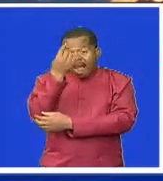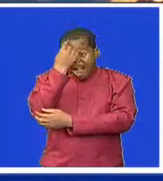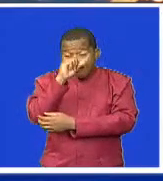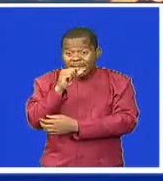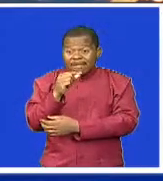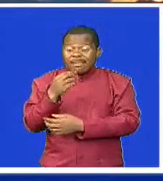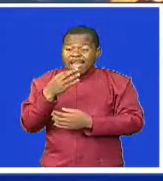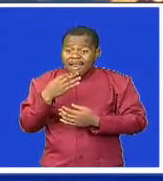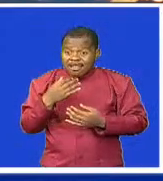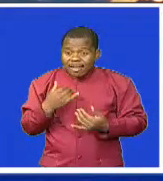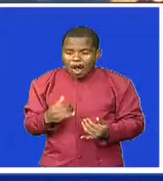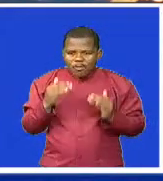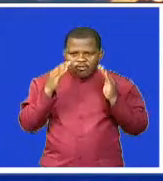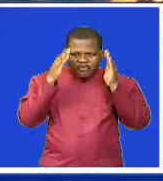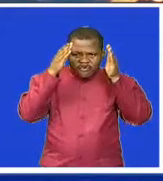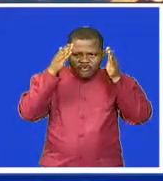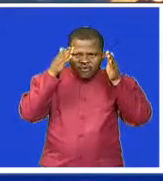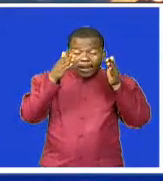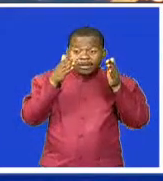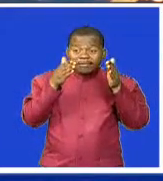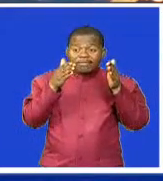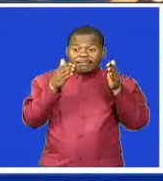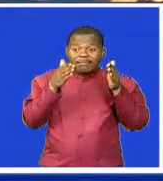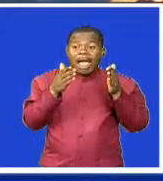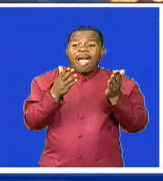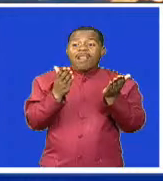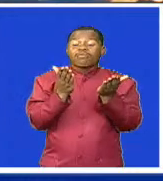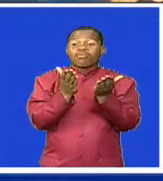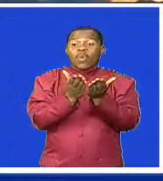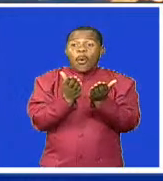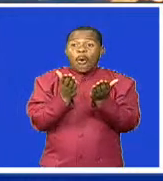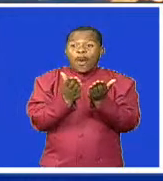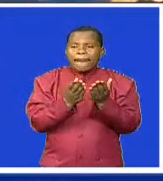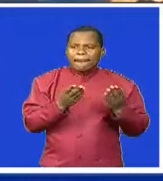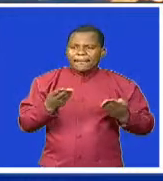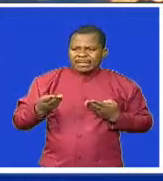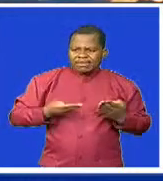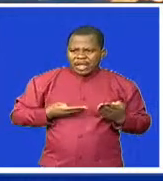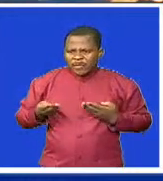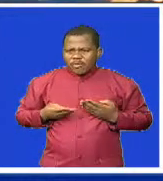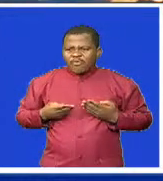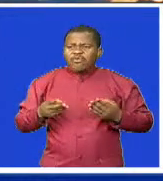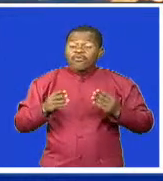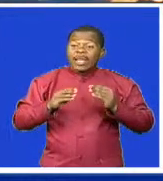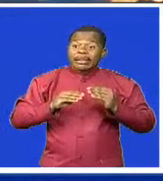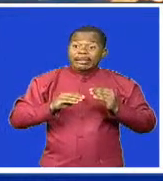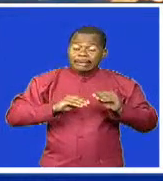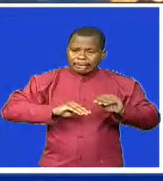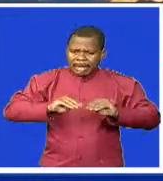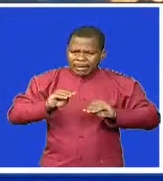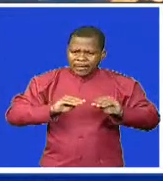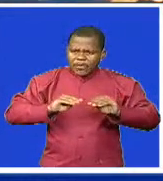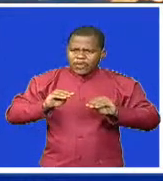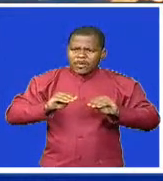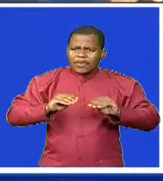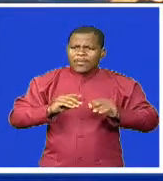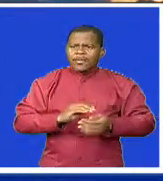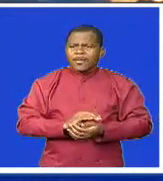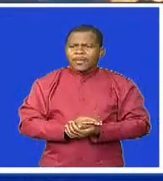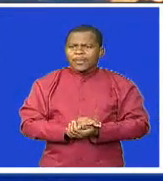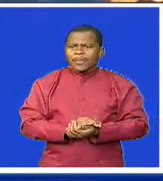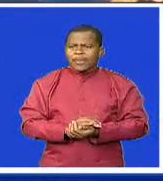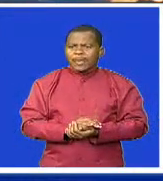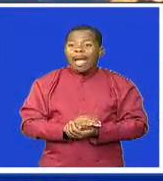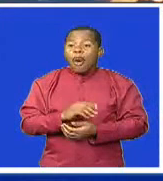in the local basic education curriculum. The minister says young people aspire to own businesses as opposed to being